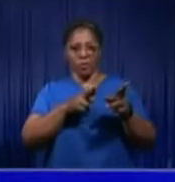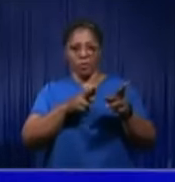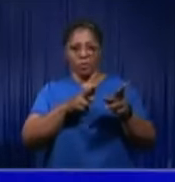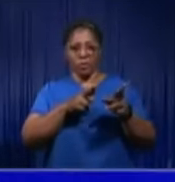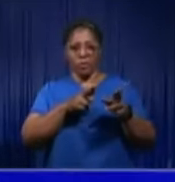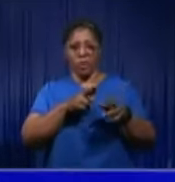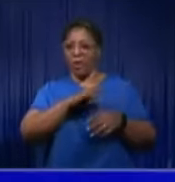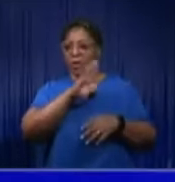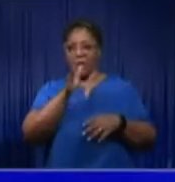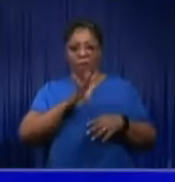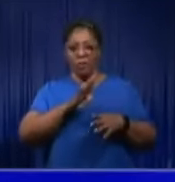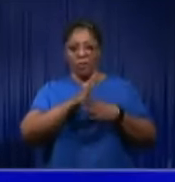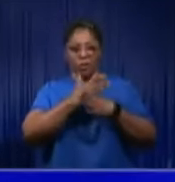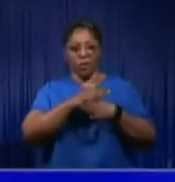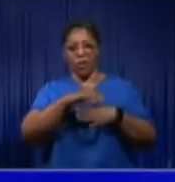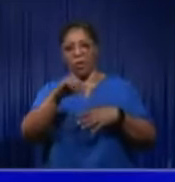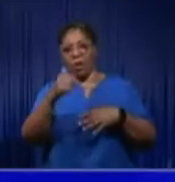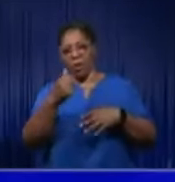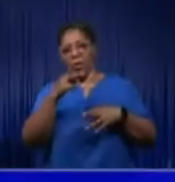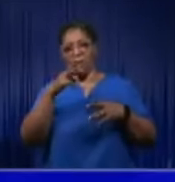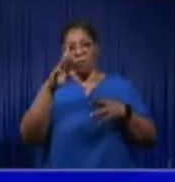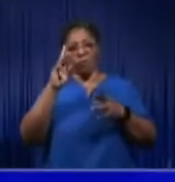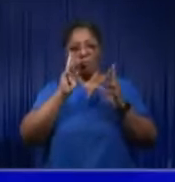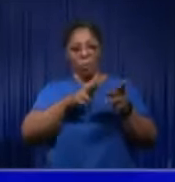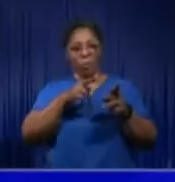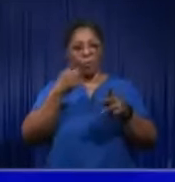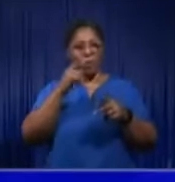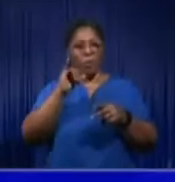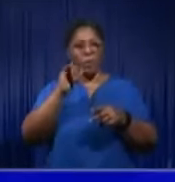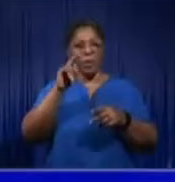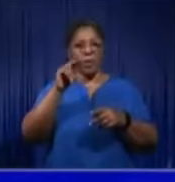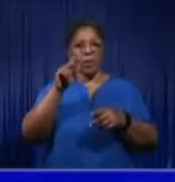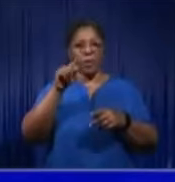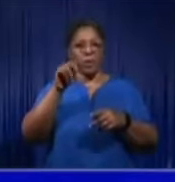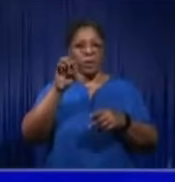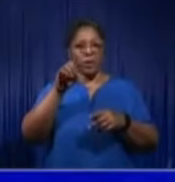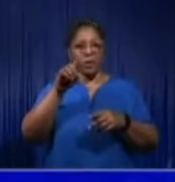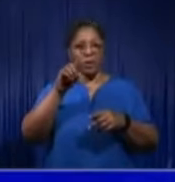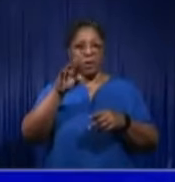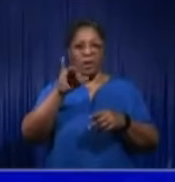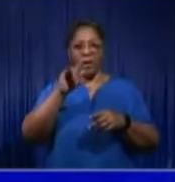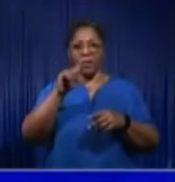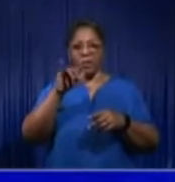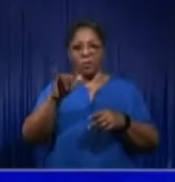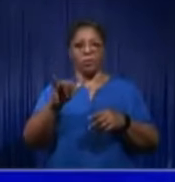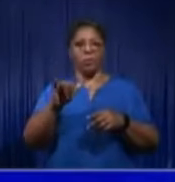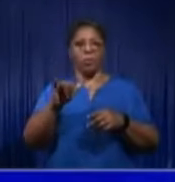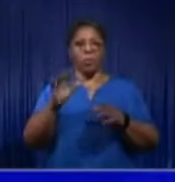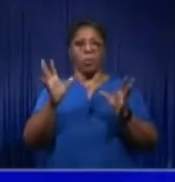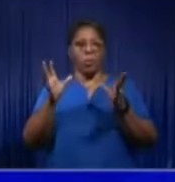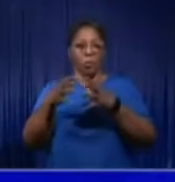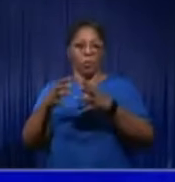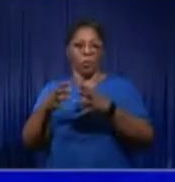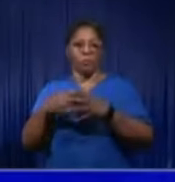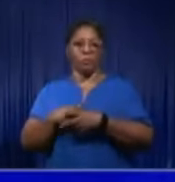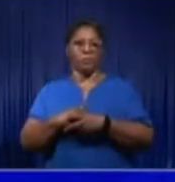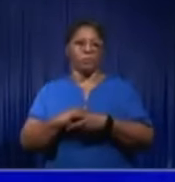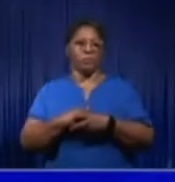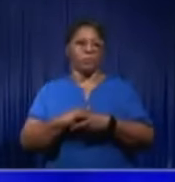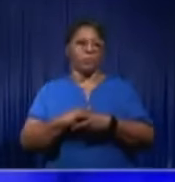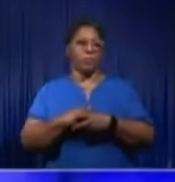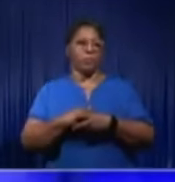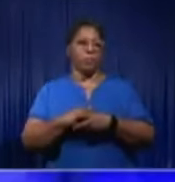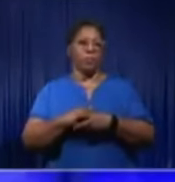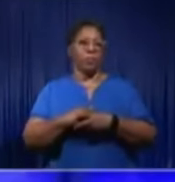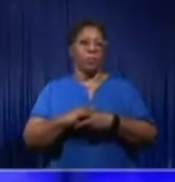the report from the integrity commission. But you're investigating yourself. I find it a clear marker. One of the major issues